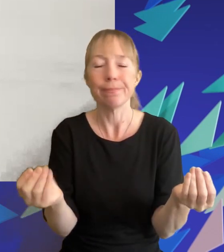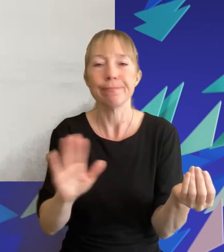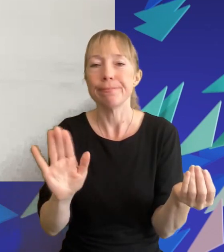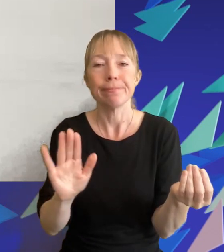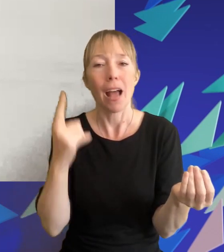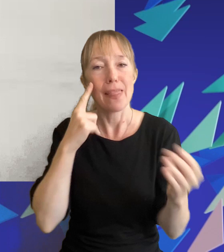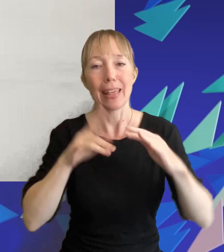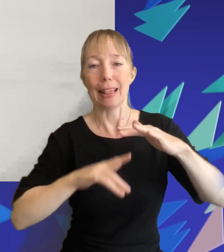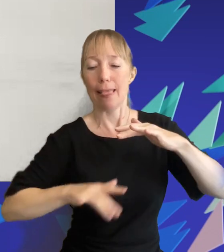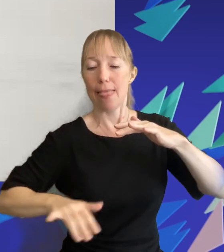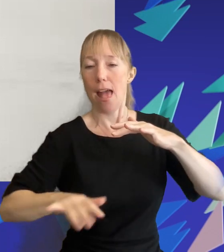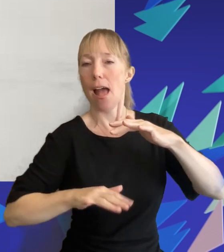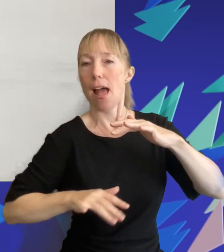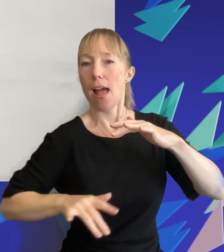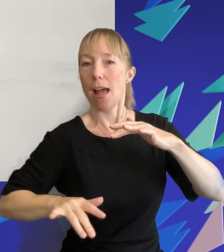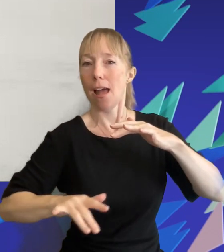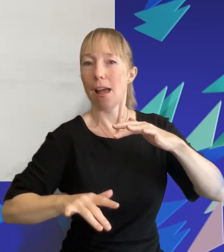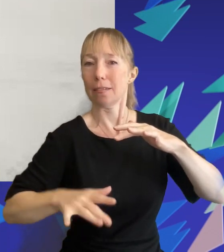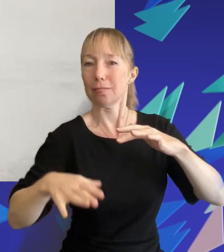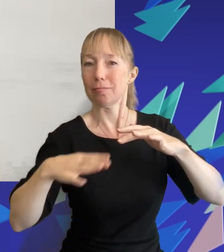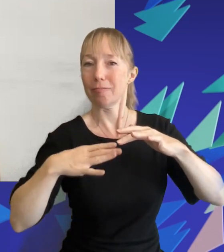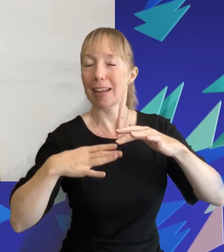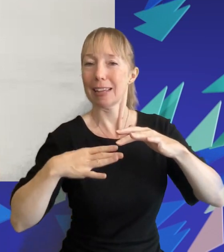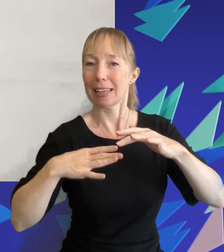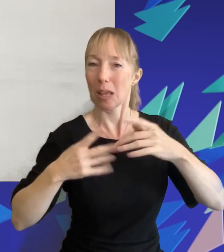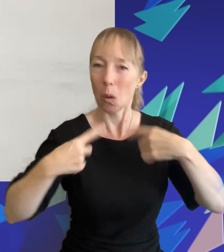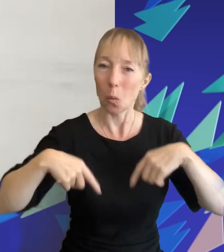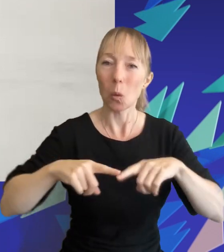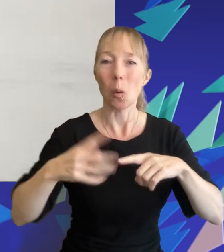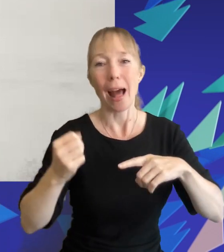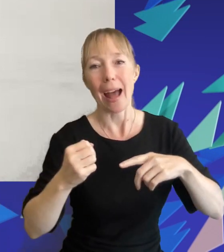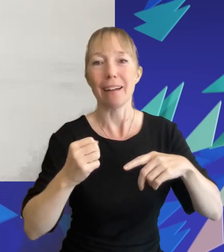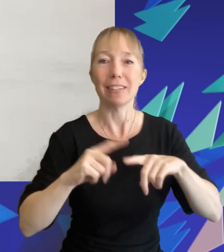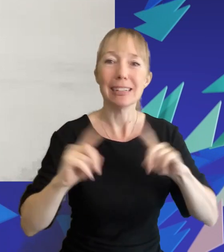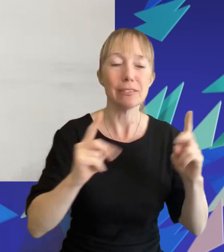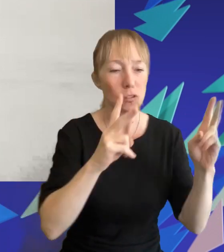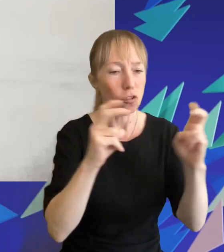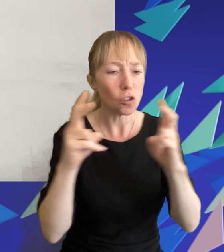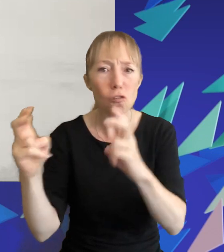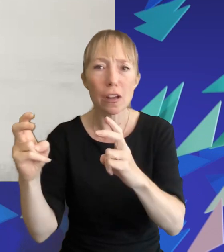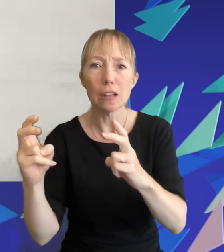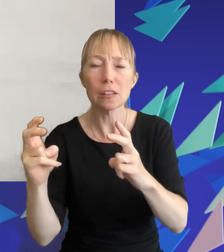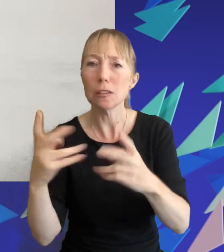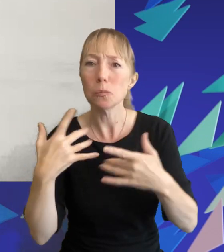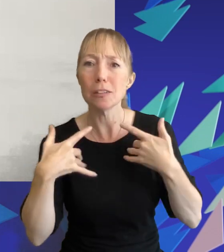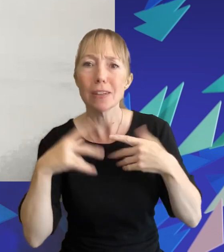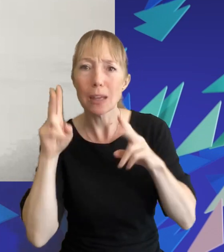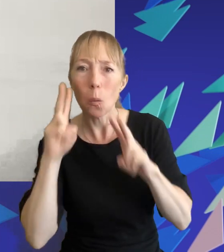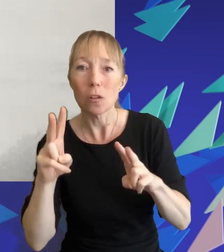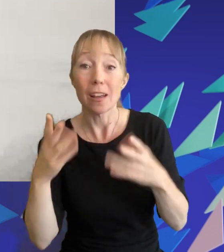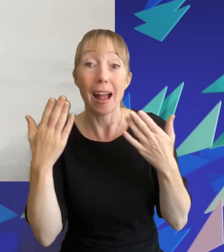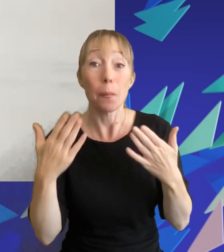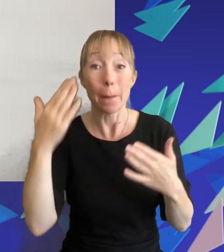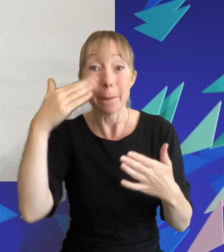because i do think that we all have um multiple different genres that we're interested in and right now fantasy is really big